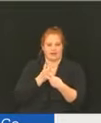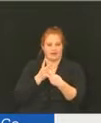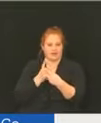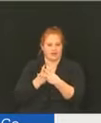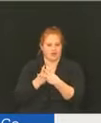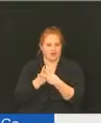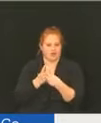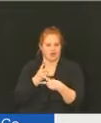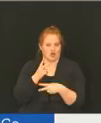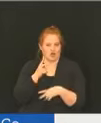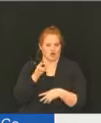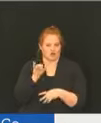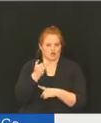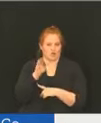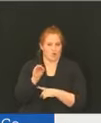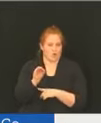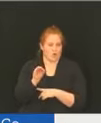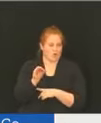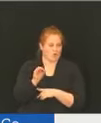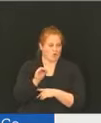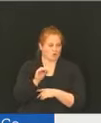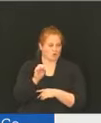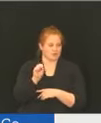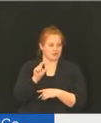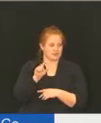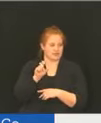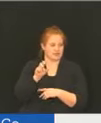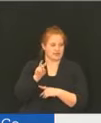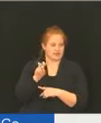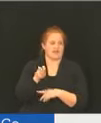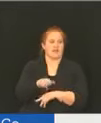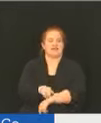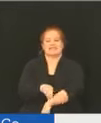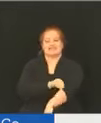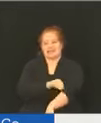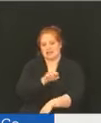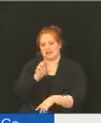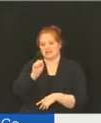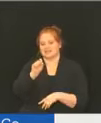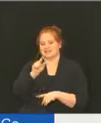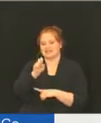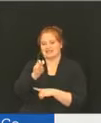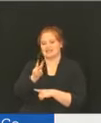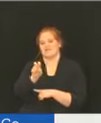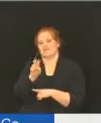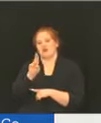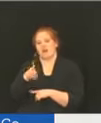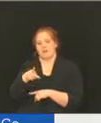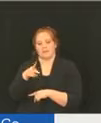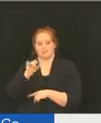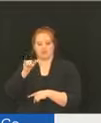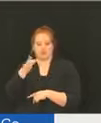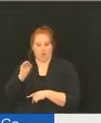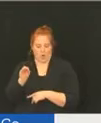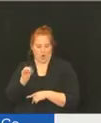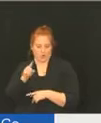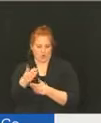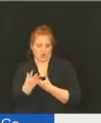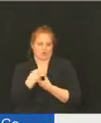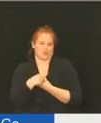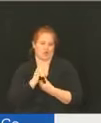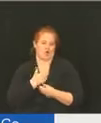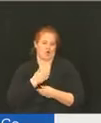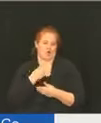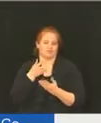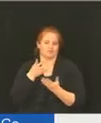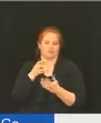If you get vaccinated, we encourage you to join us in the social media campaign. But we are we are